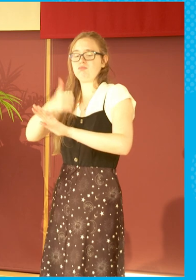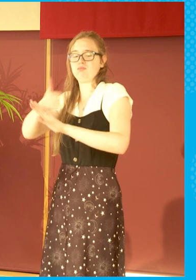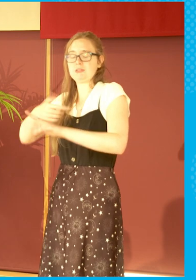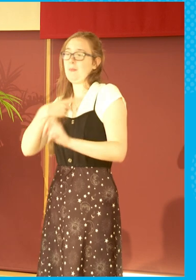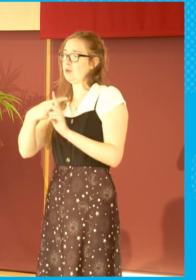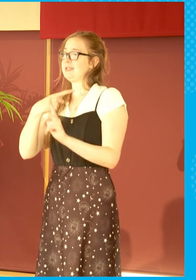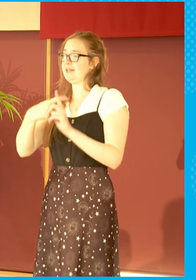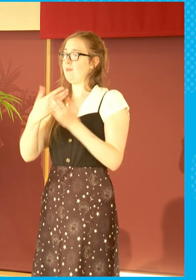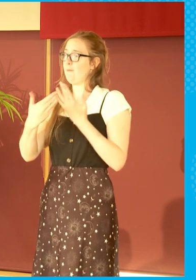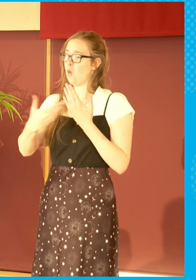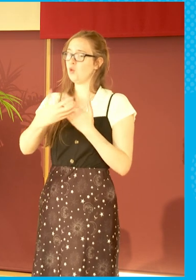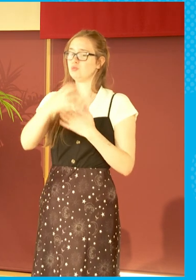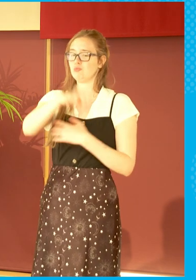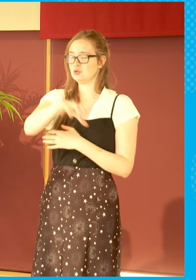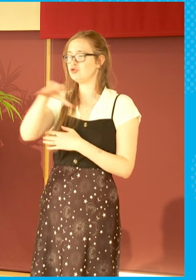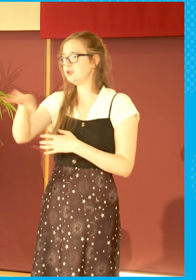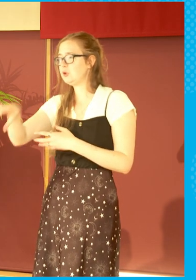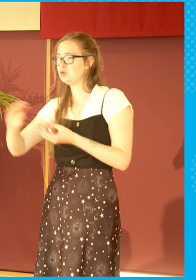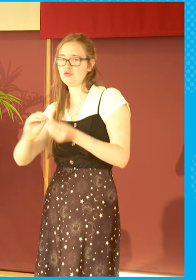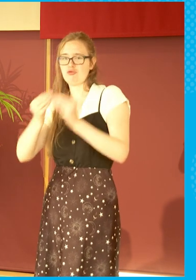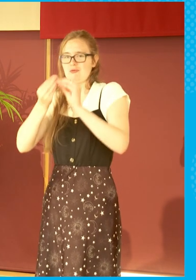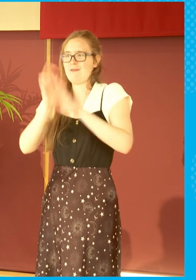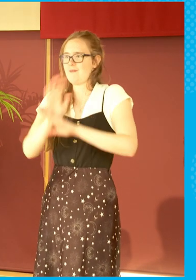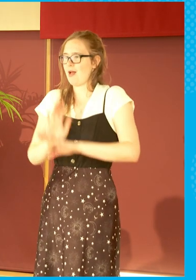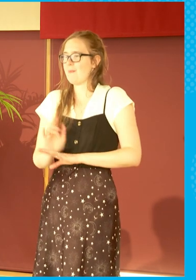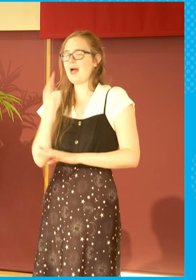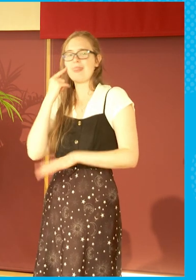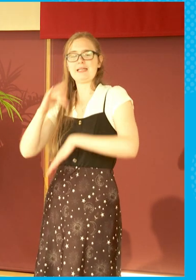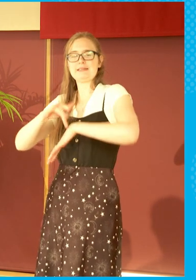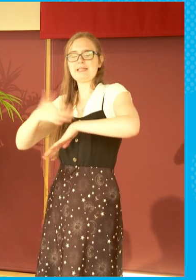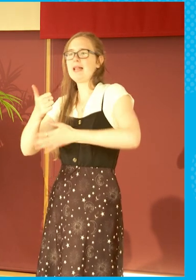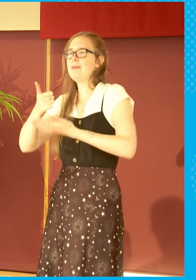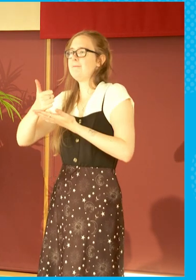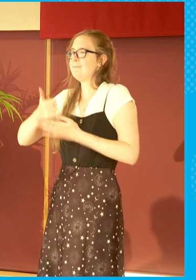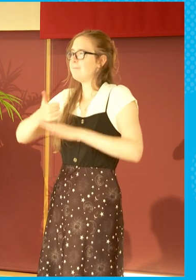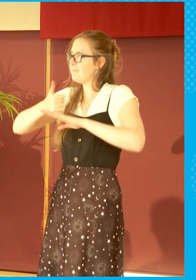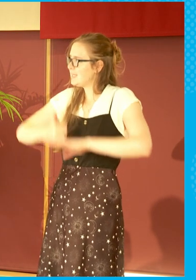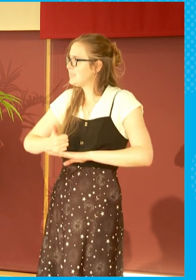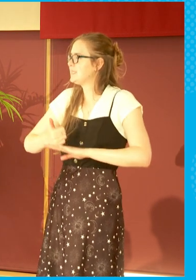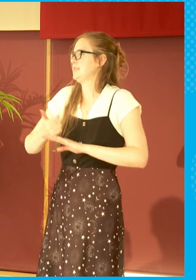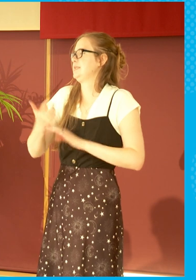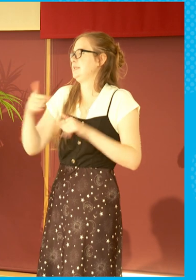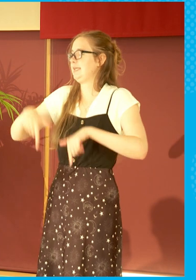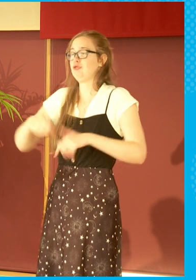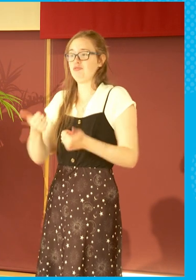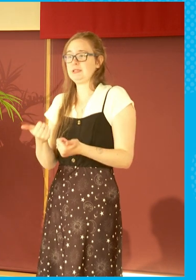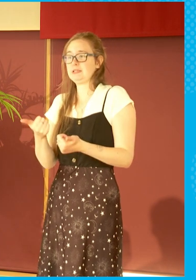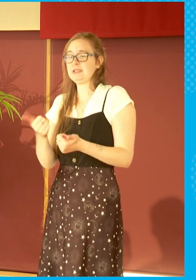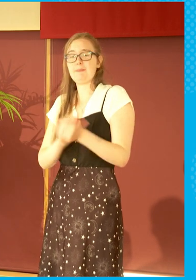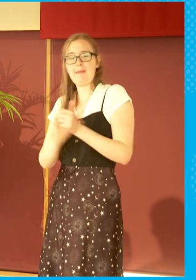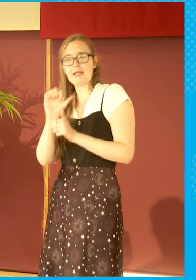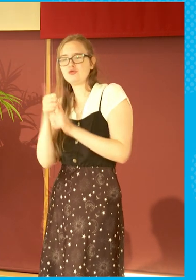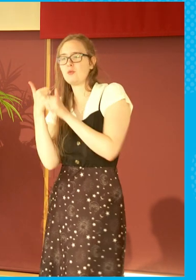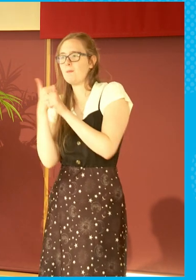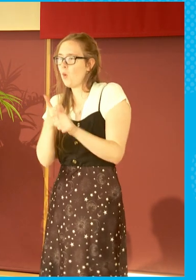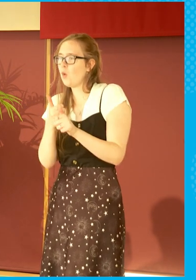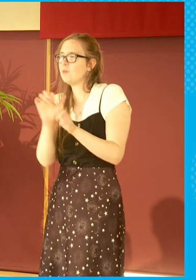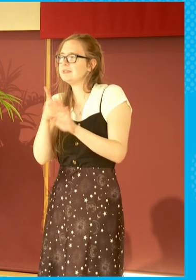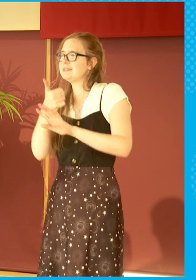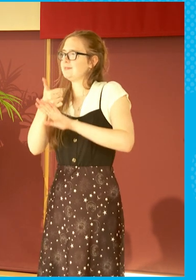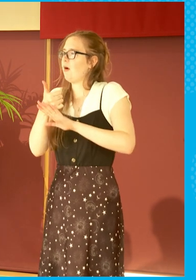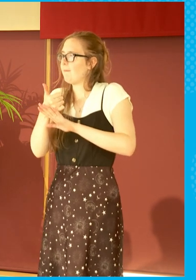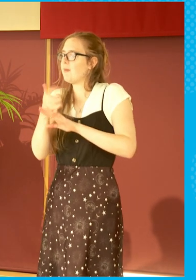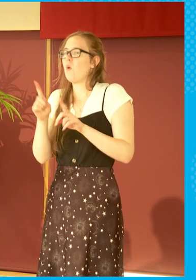I think there is a talent base. It is better supported. The